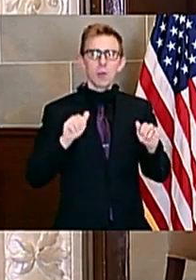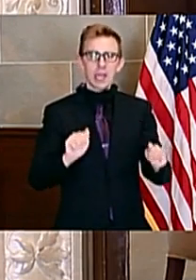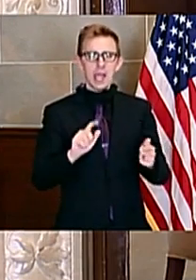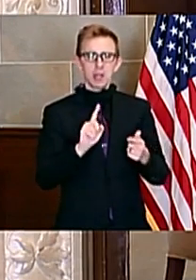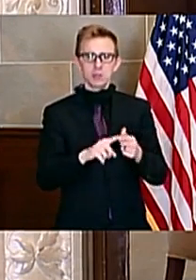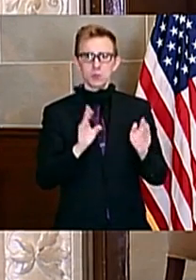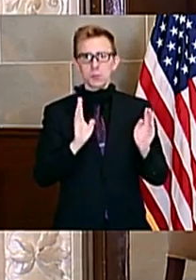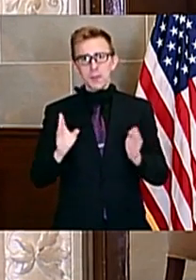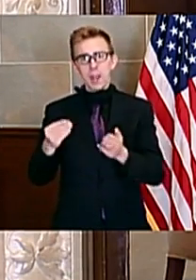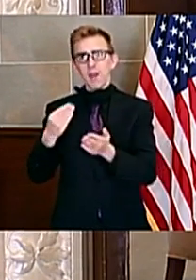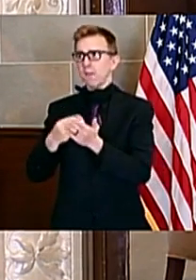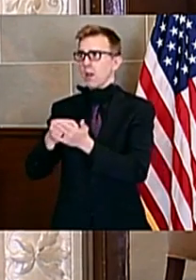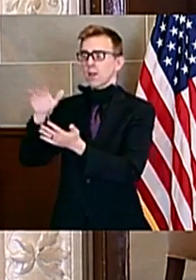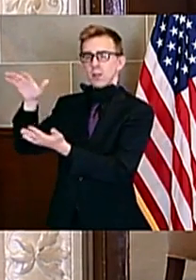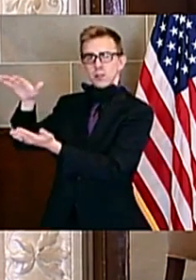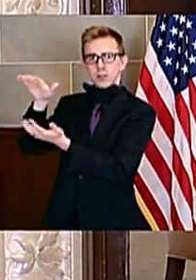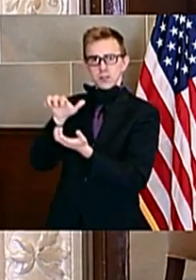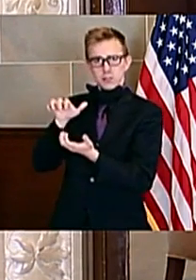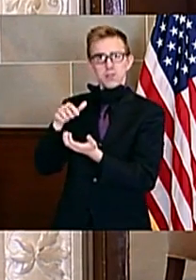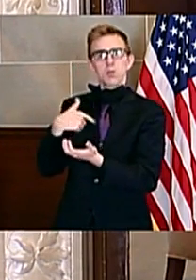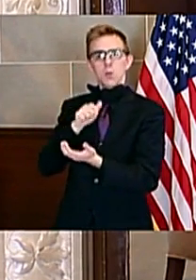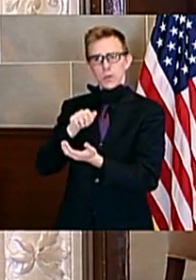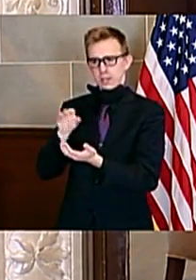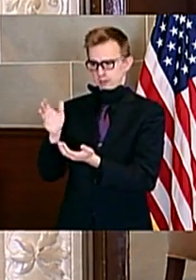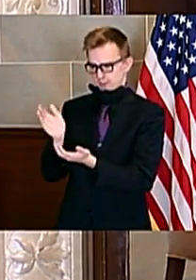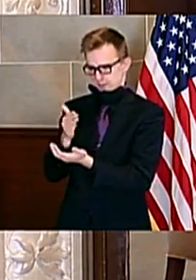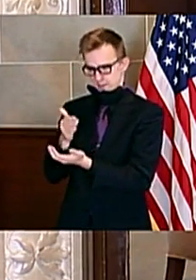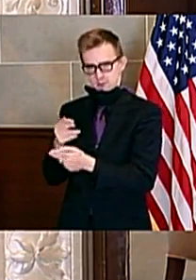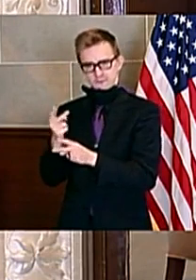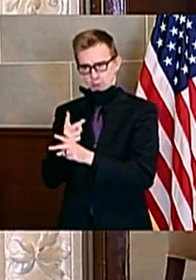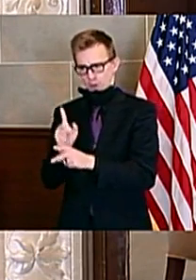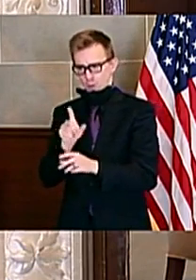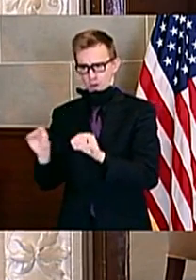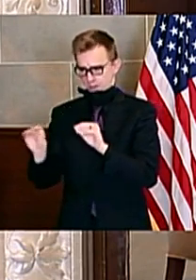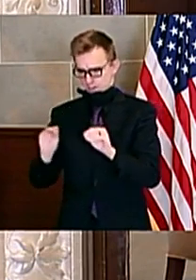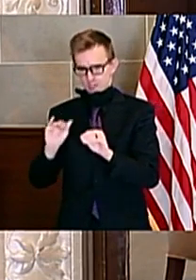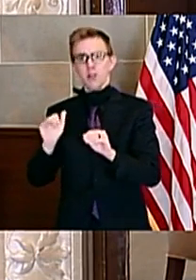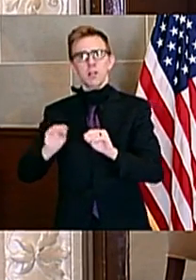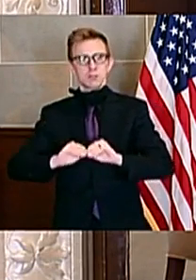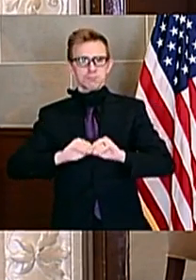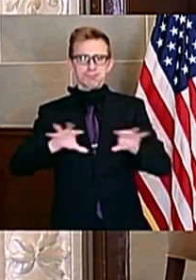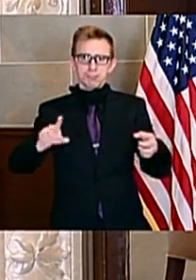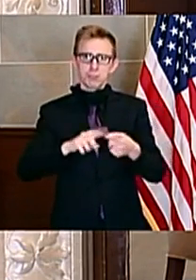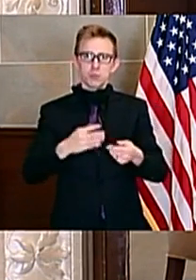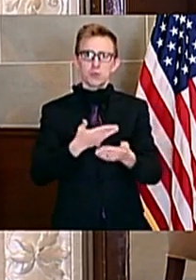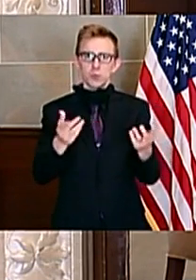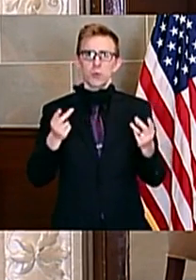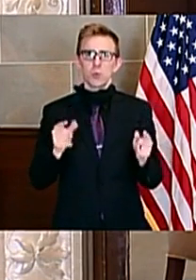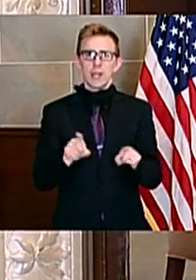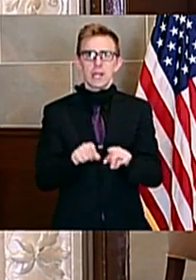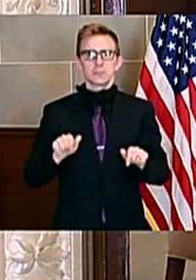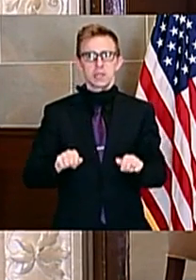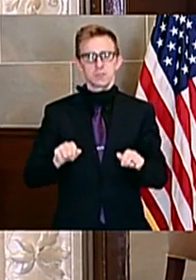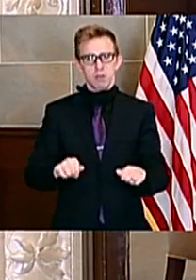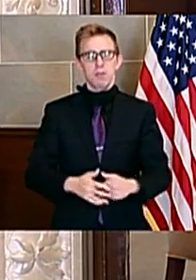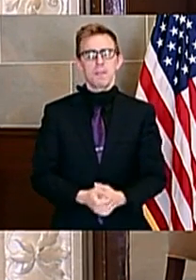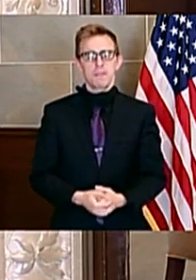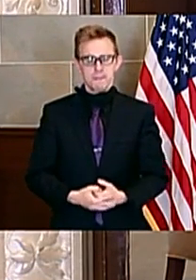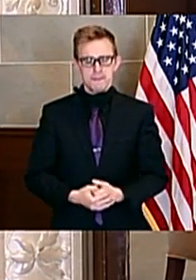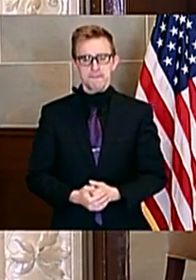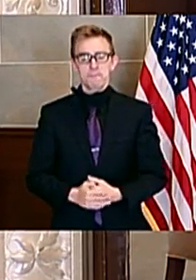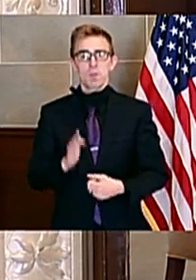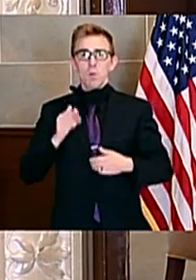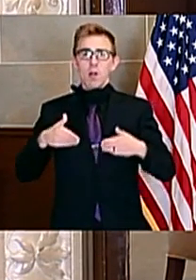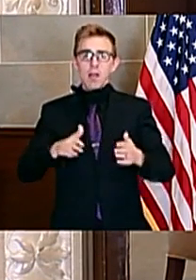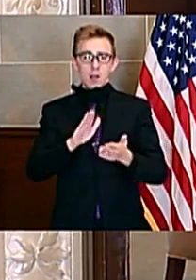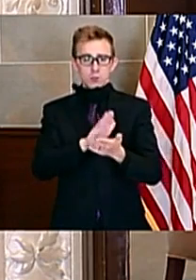incoming funds so that we can get those much-needed dollars out to schools as quickly as possible. These funds will allow school